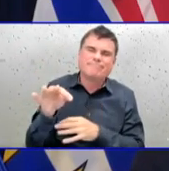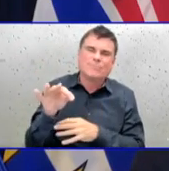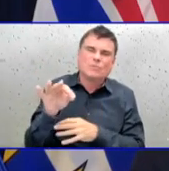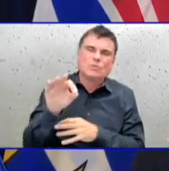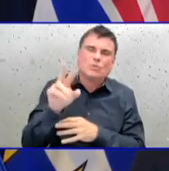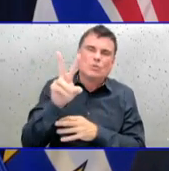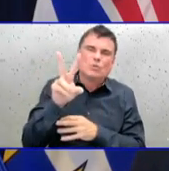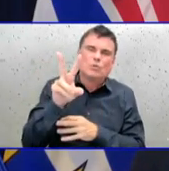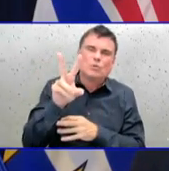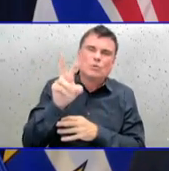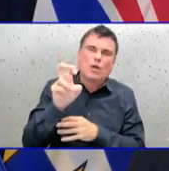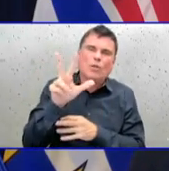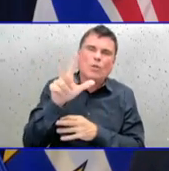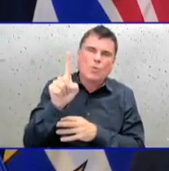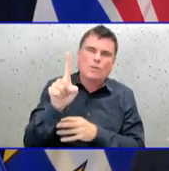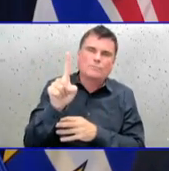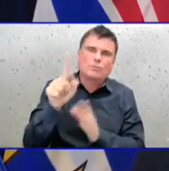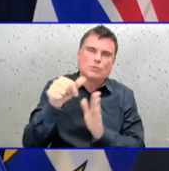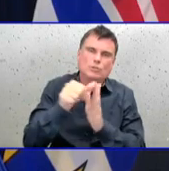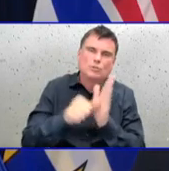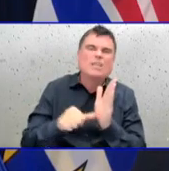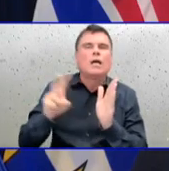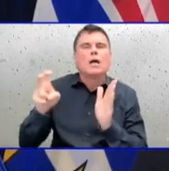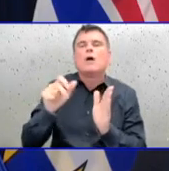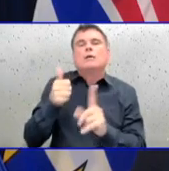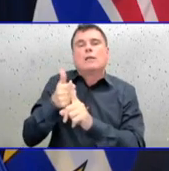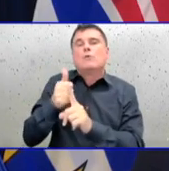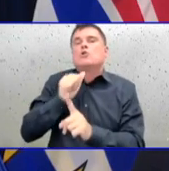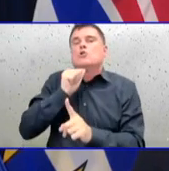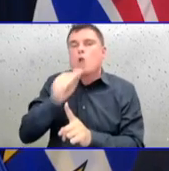in Vancouver Coastal Health, 71 in Vancouver Island Health,